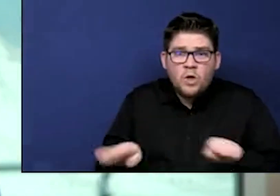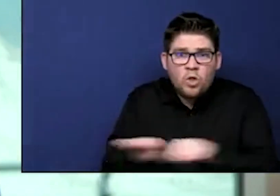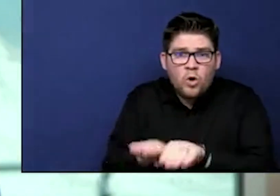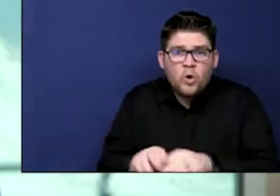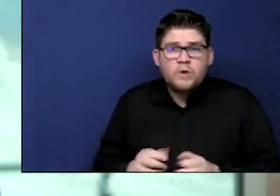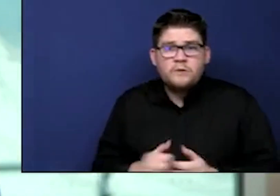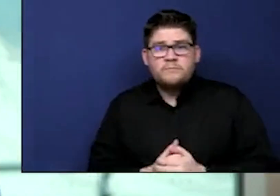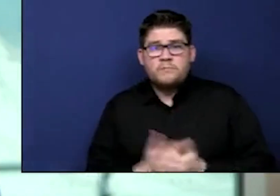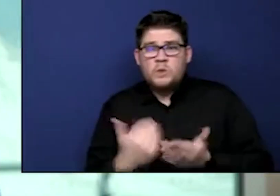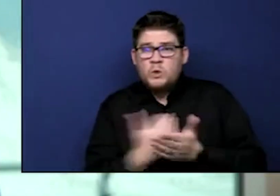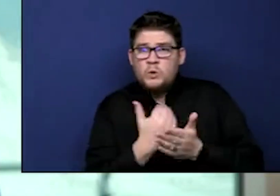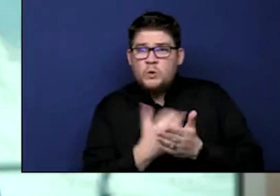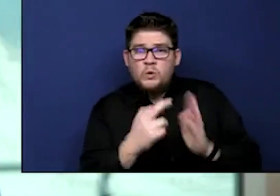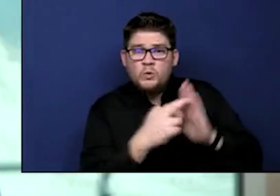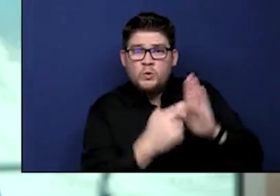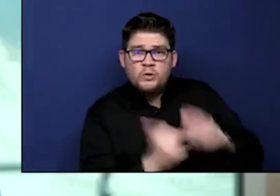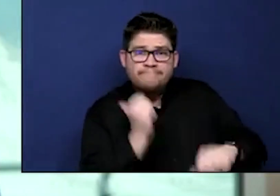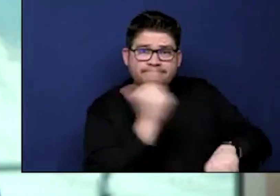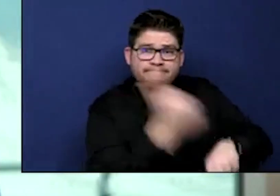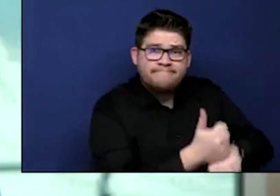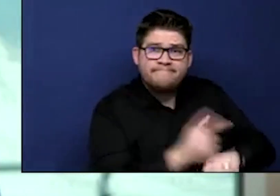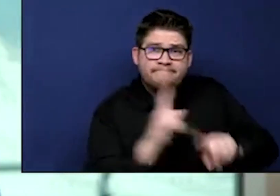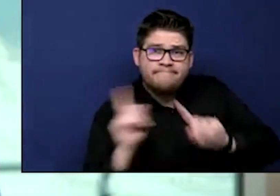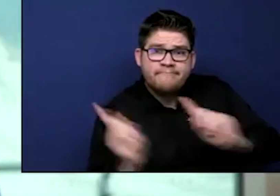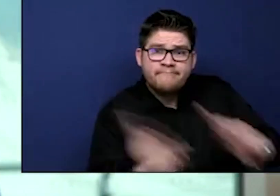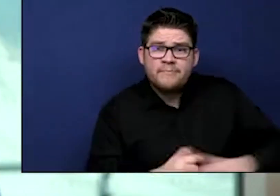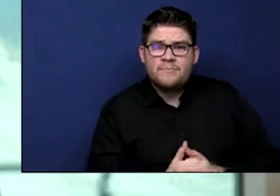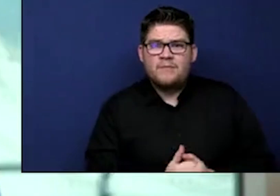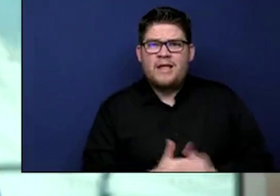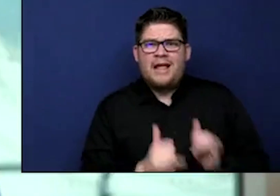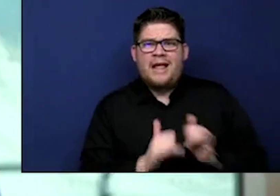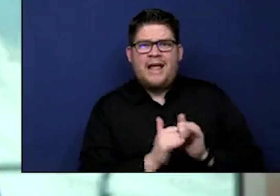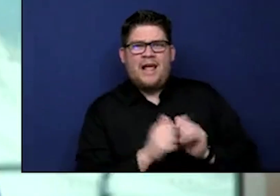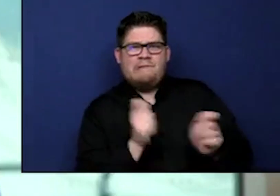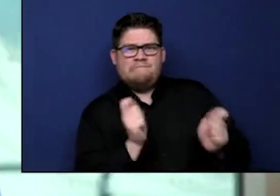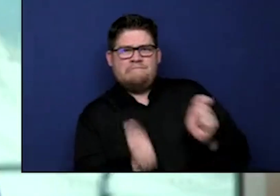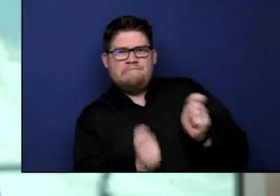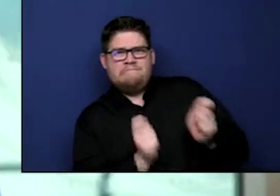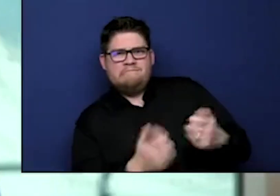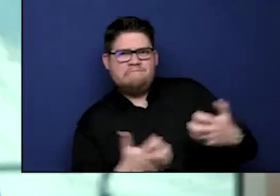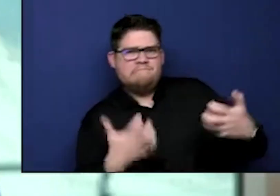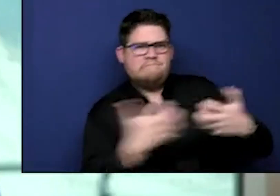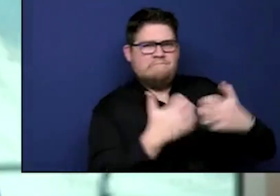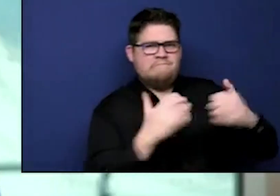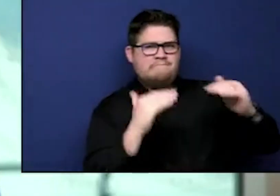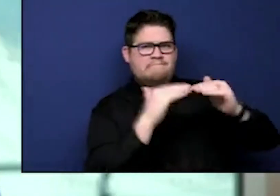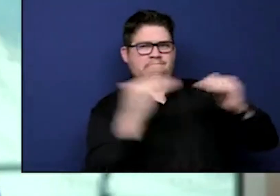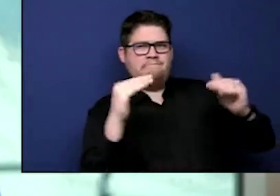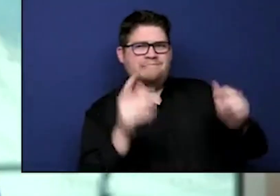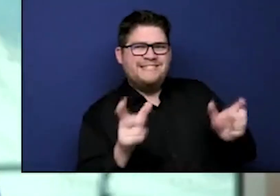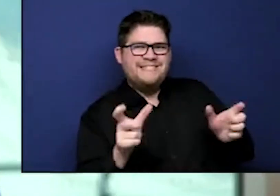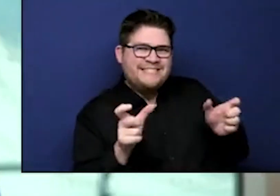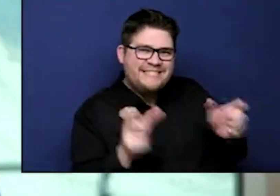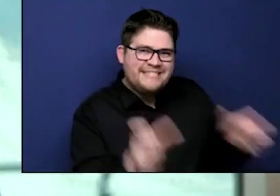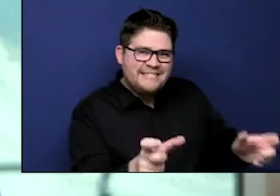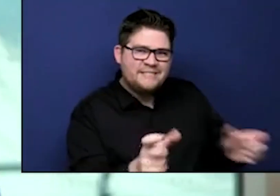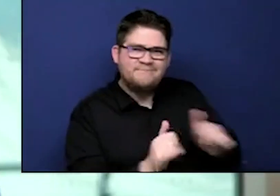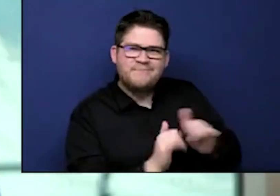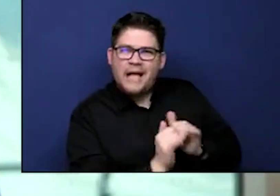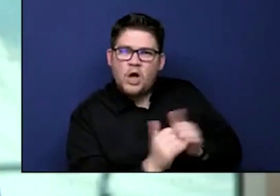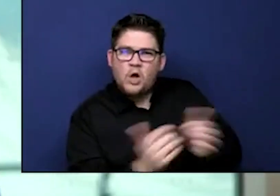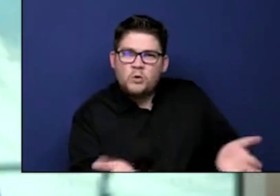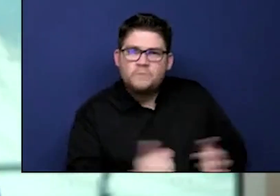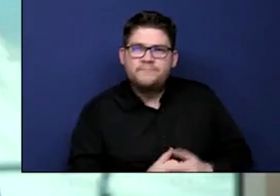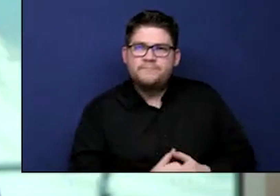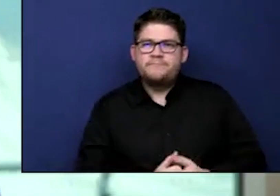taken by yourself and other health officials to adapt to the virus? Yeah, so what we are learning as well, and this